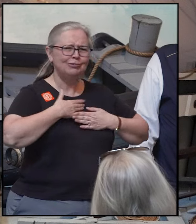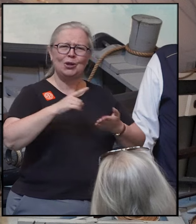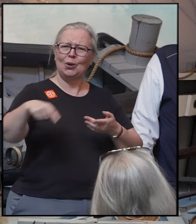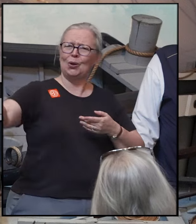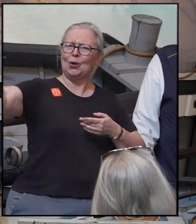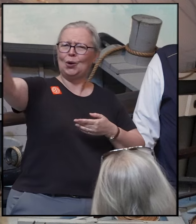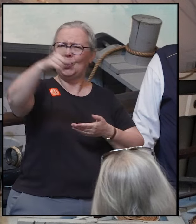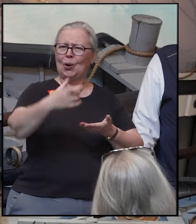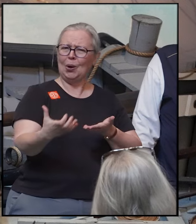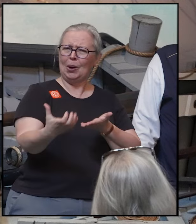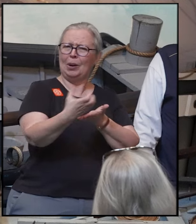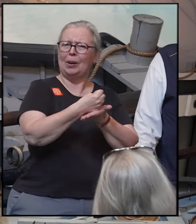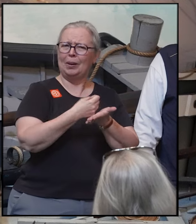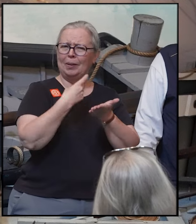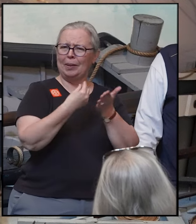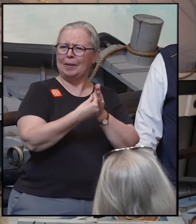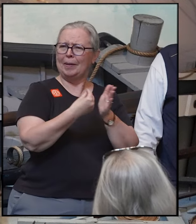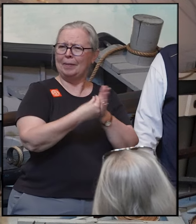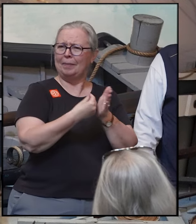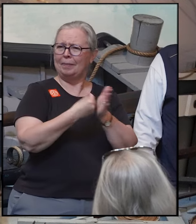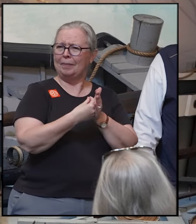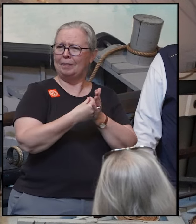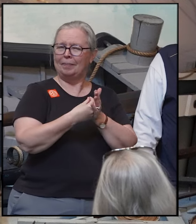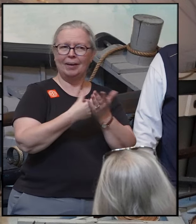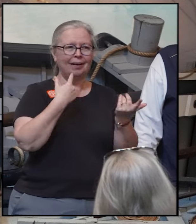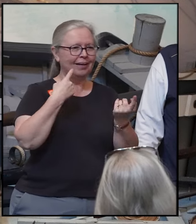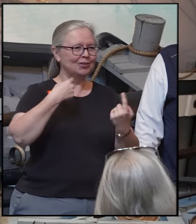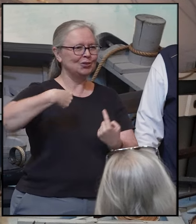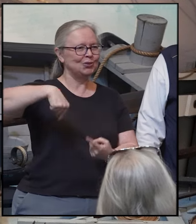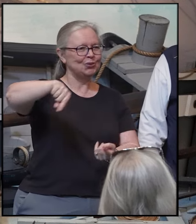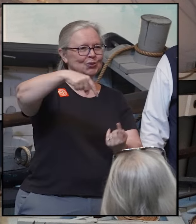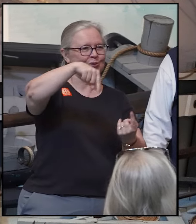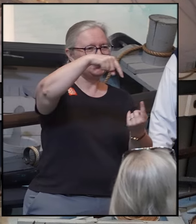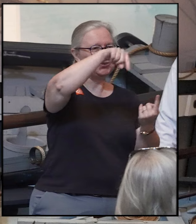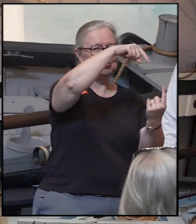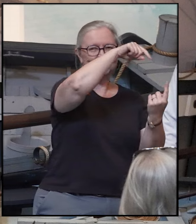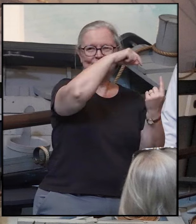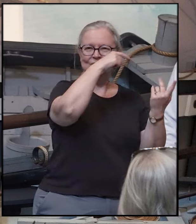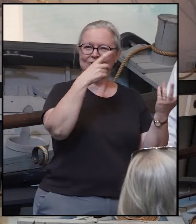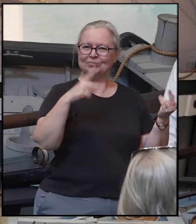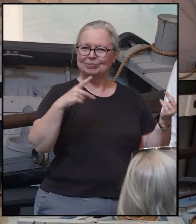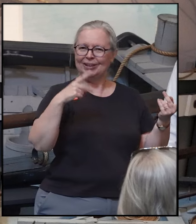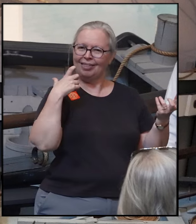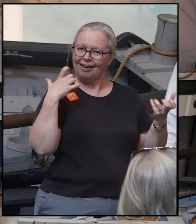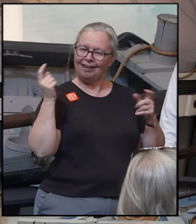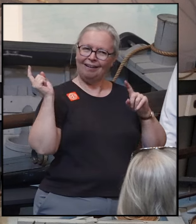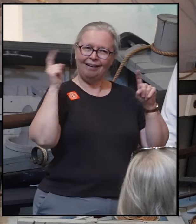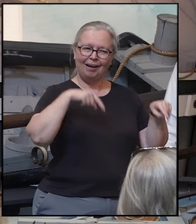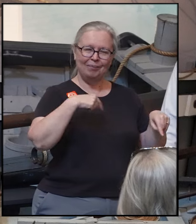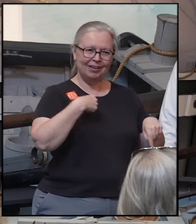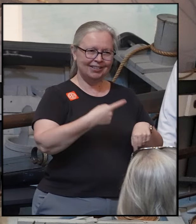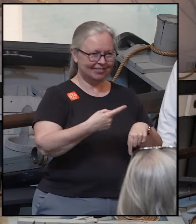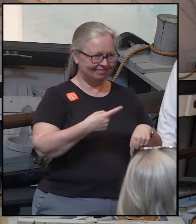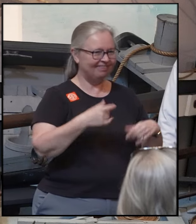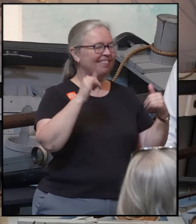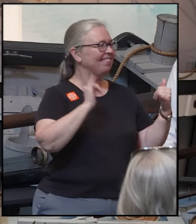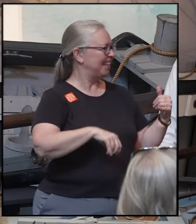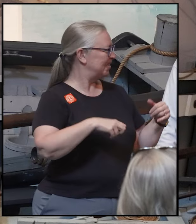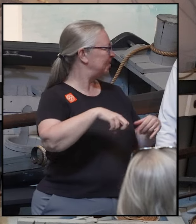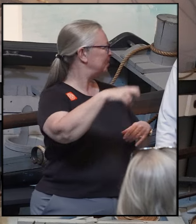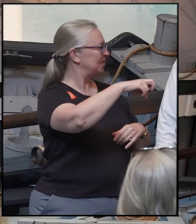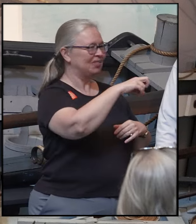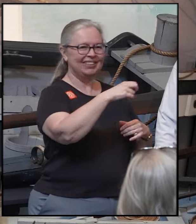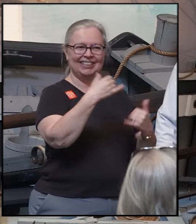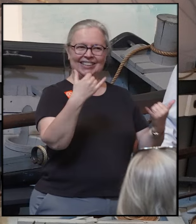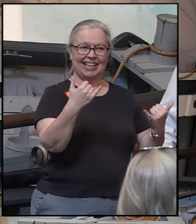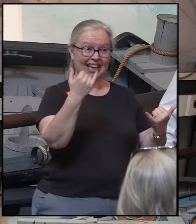part of our new economy that we base on tourism. So, that's our trip for today, and I'm